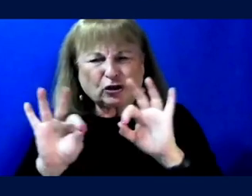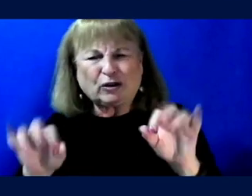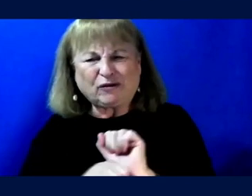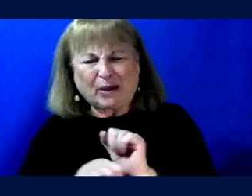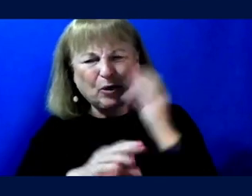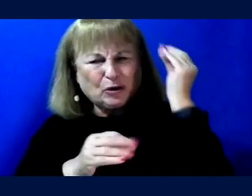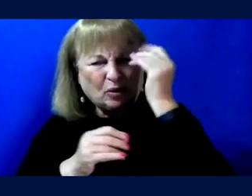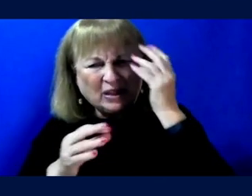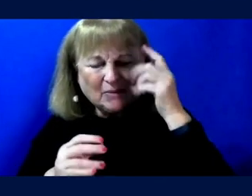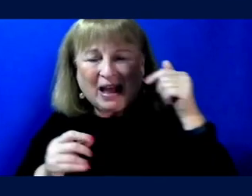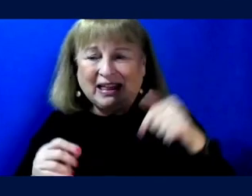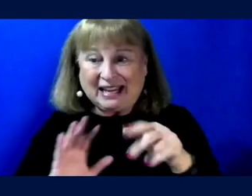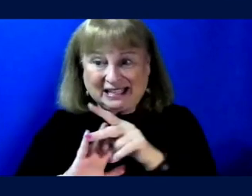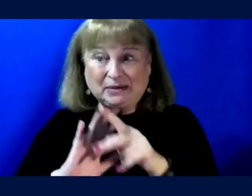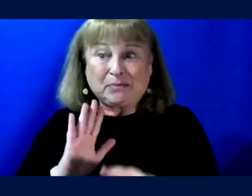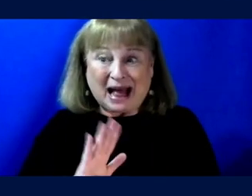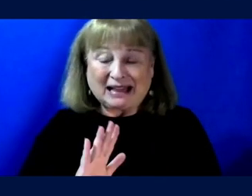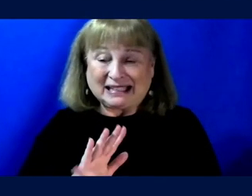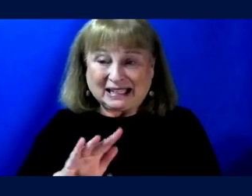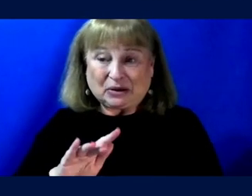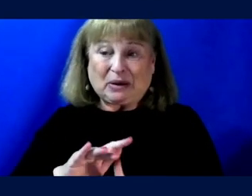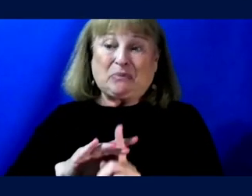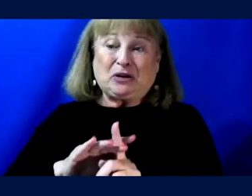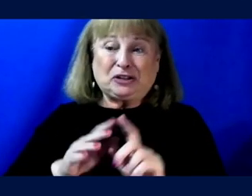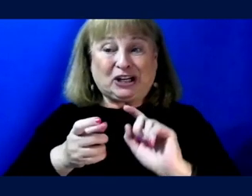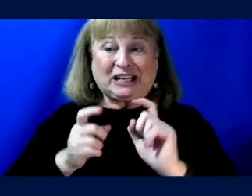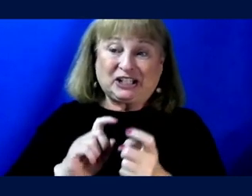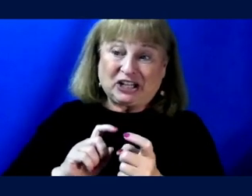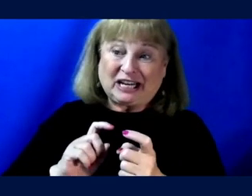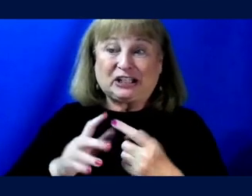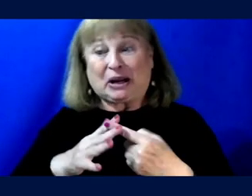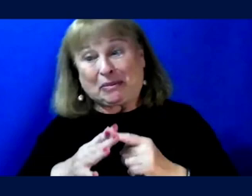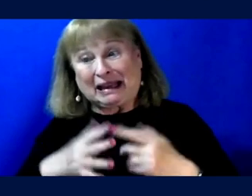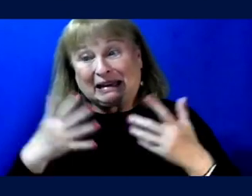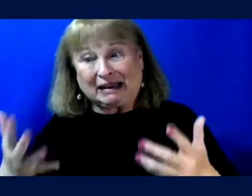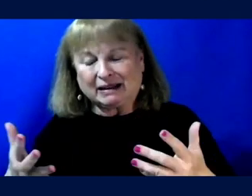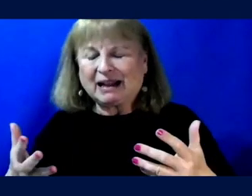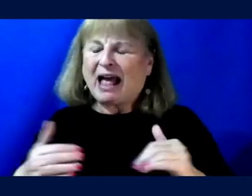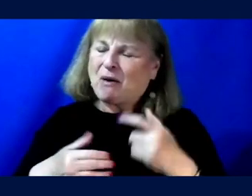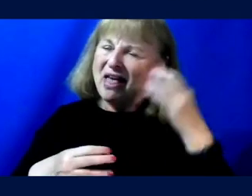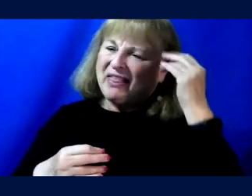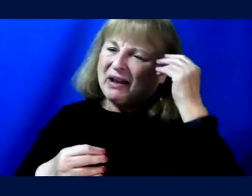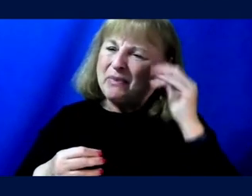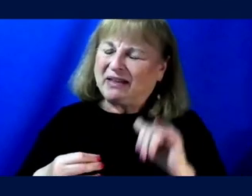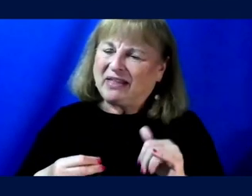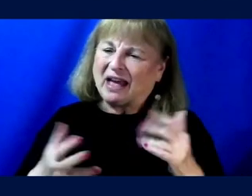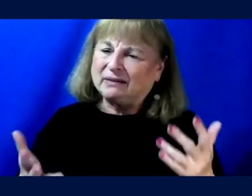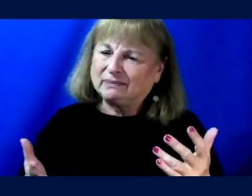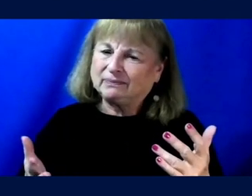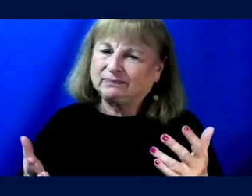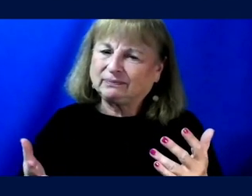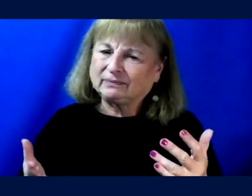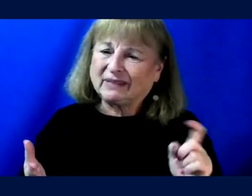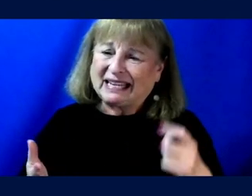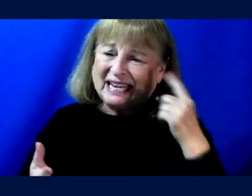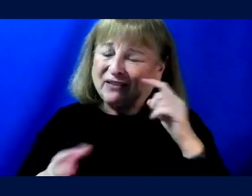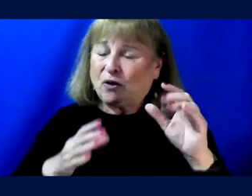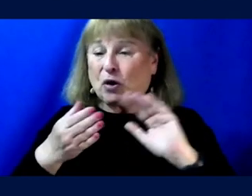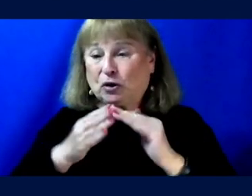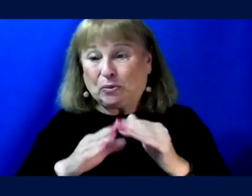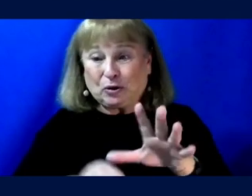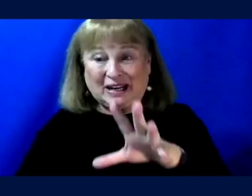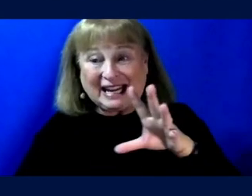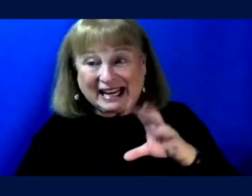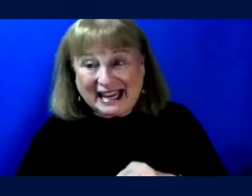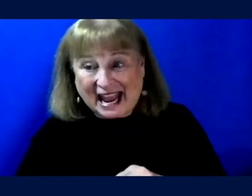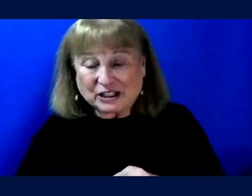as these policies are emerging or changing or beginning. And, you know, the way I think about it is a need for community engagement